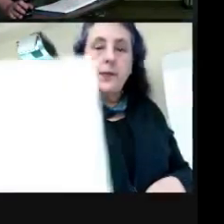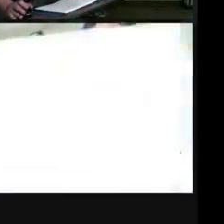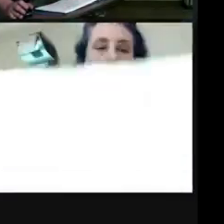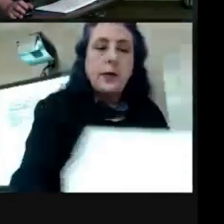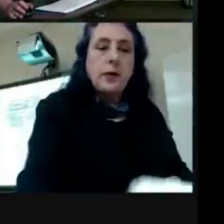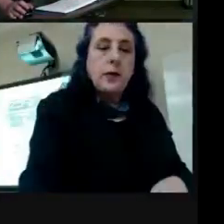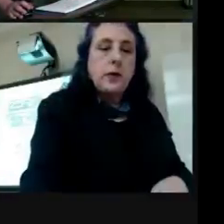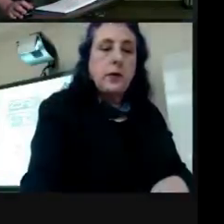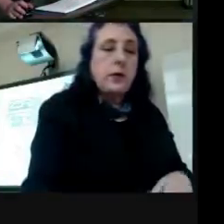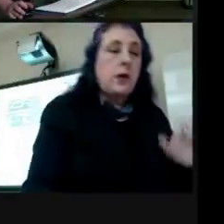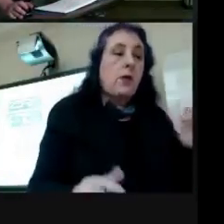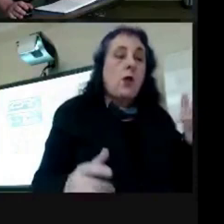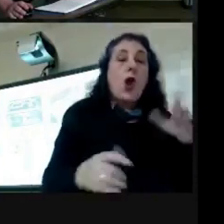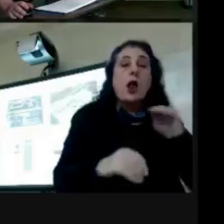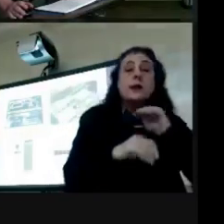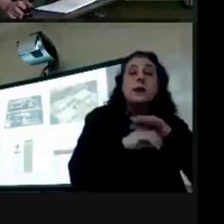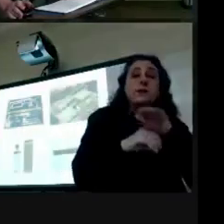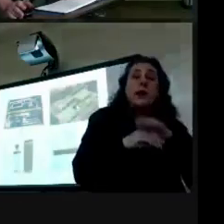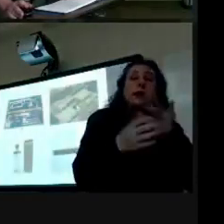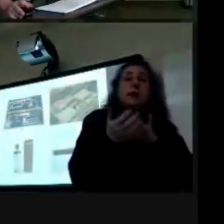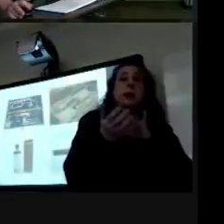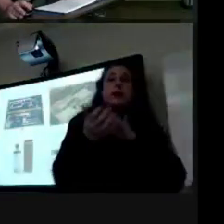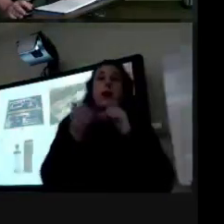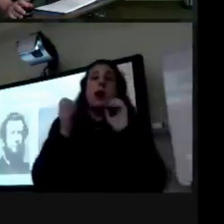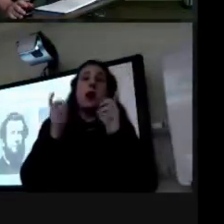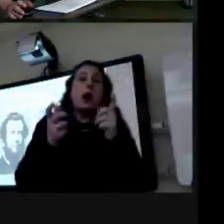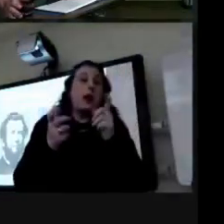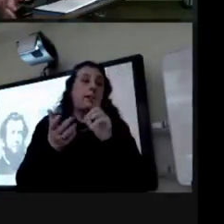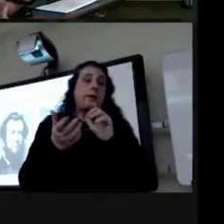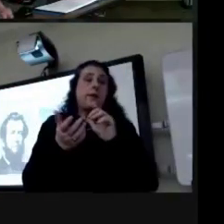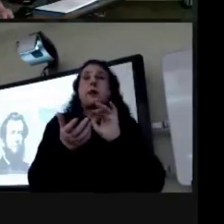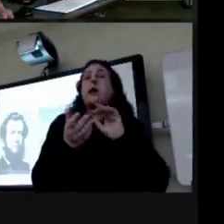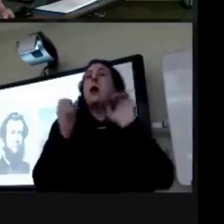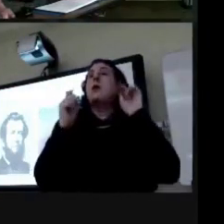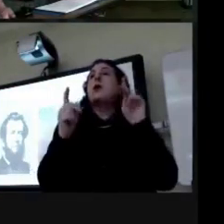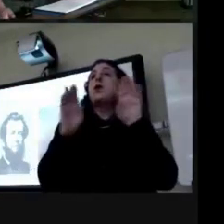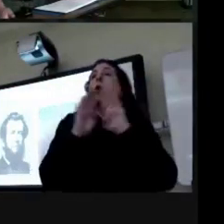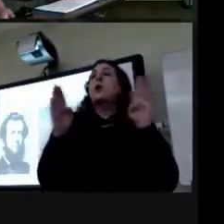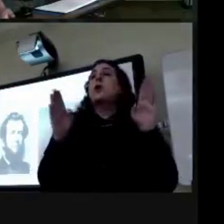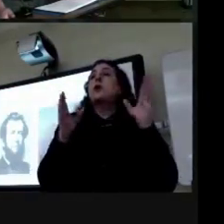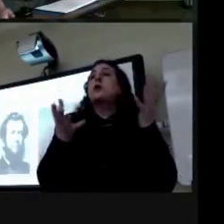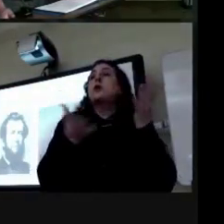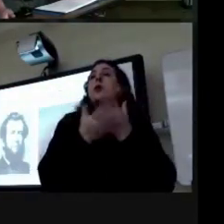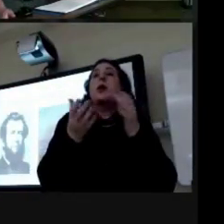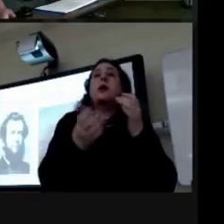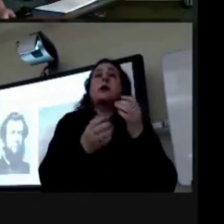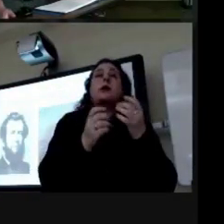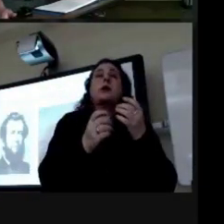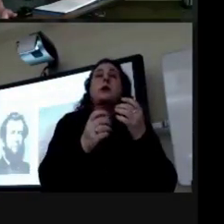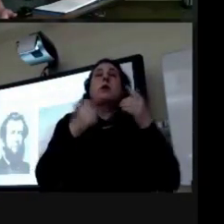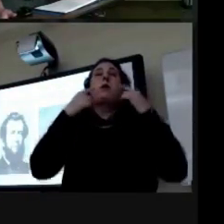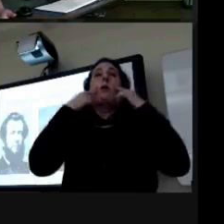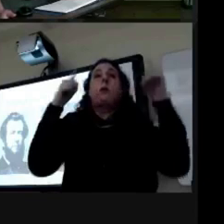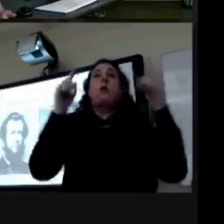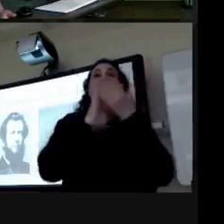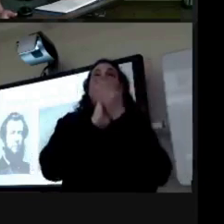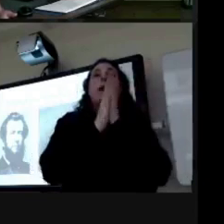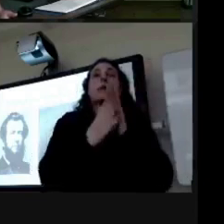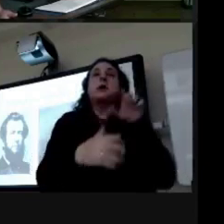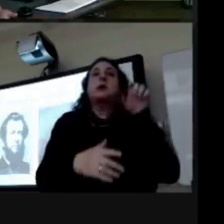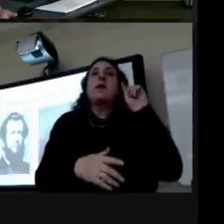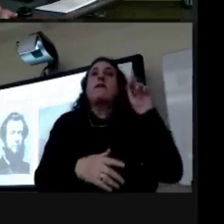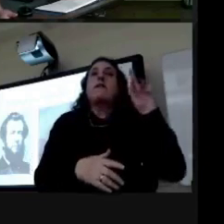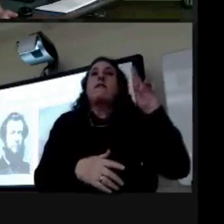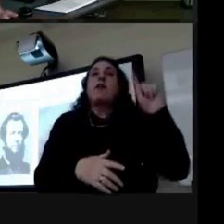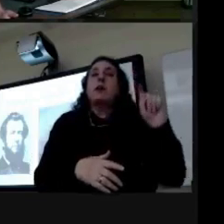this effective medicine it left an opportunity open for somebody who wanted to make it in pharmacy occupation and that